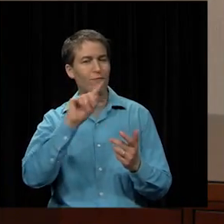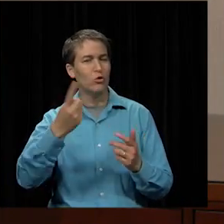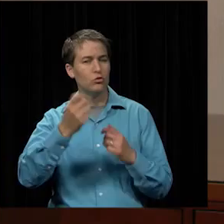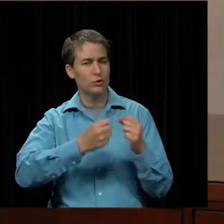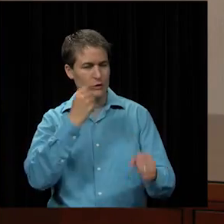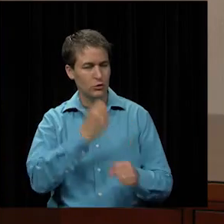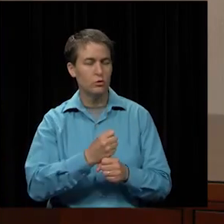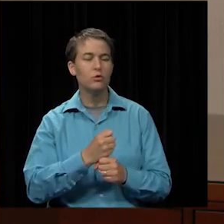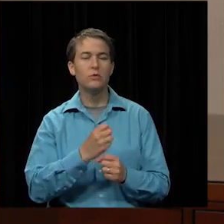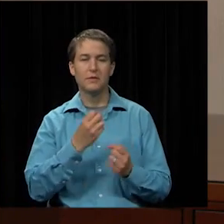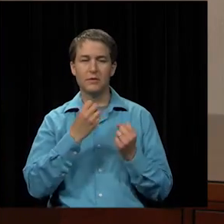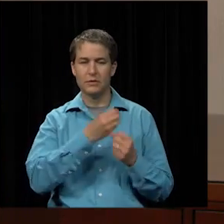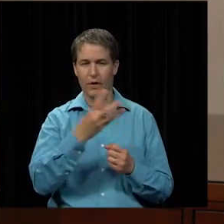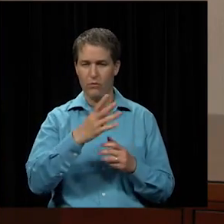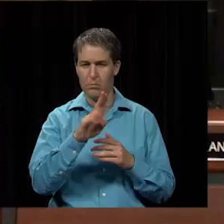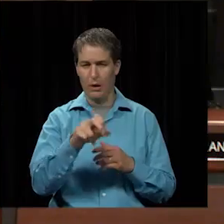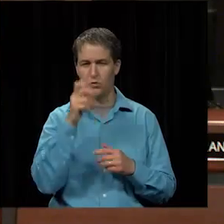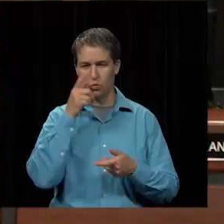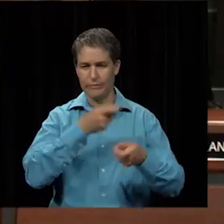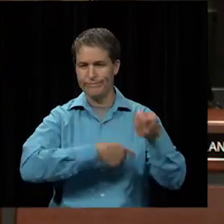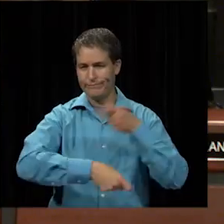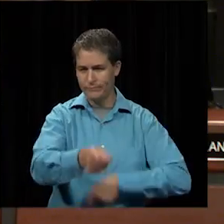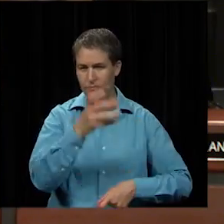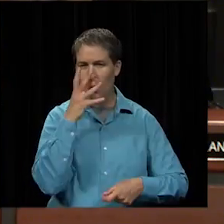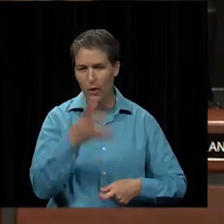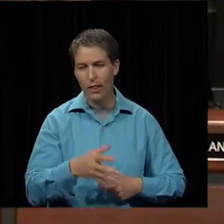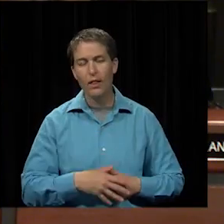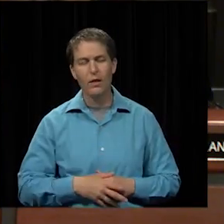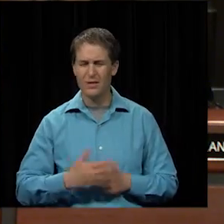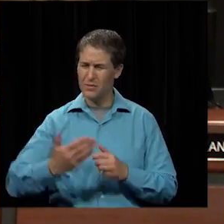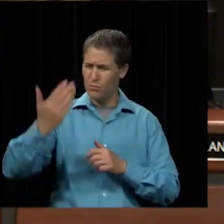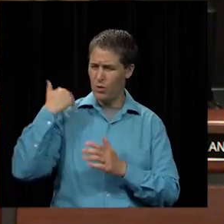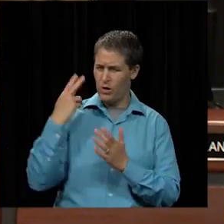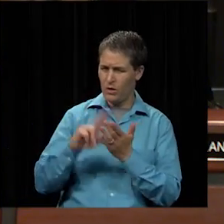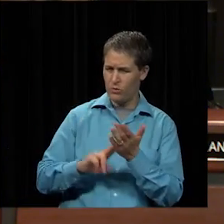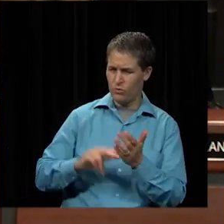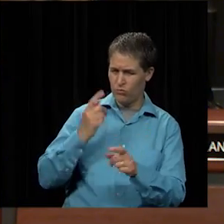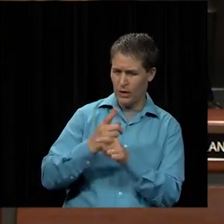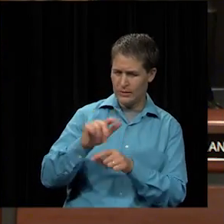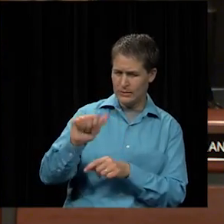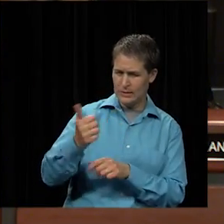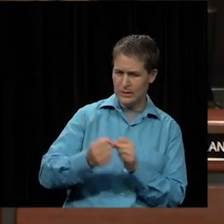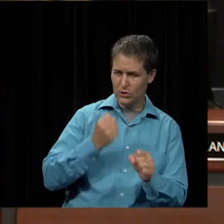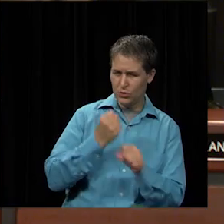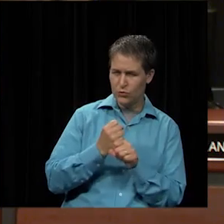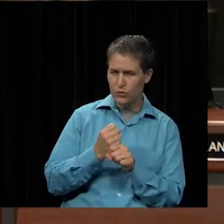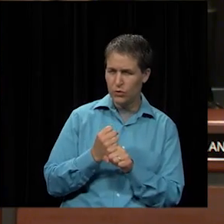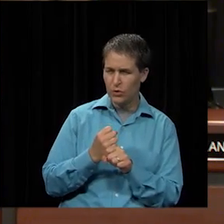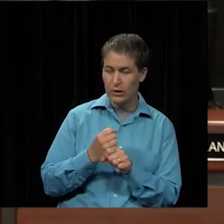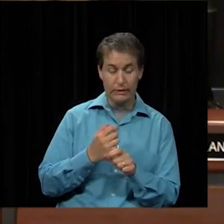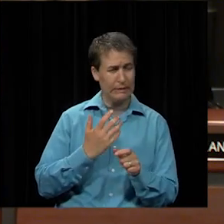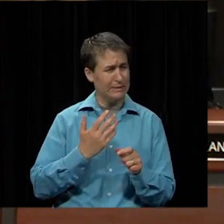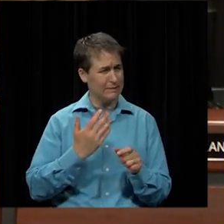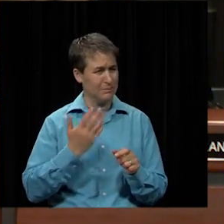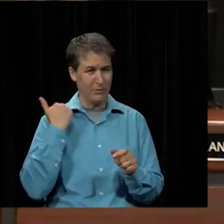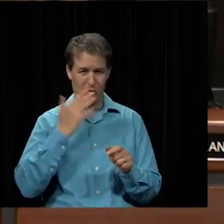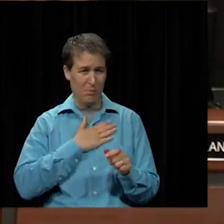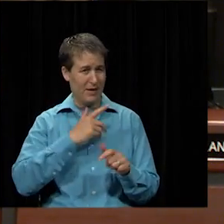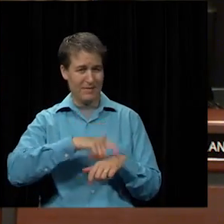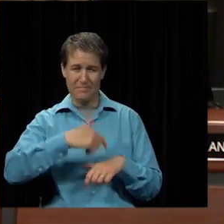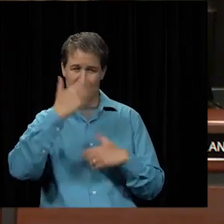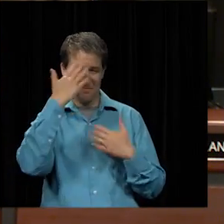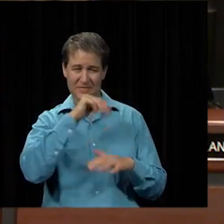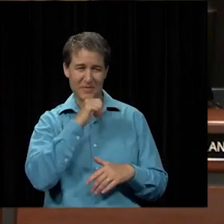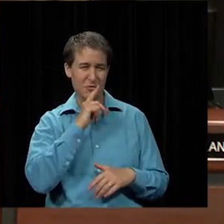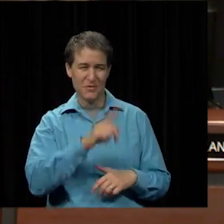that will be replaced and prior and the prior contract i think was 10 years it was prior to that it was 10 before my time i